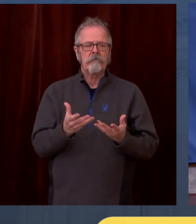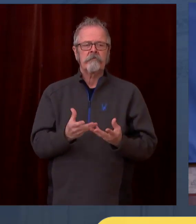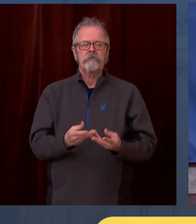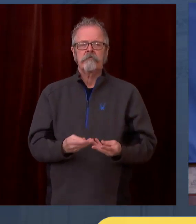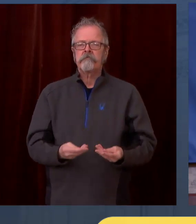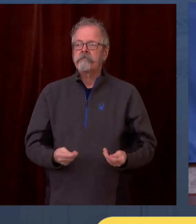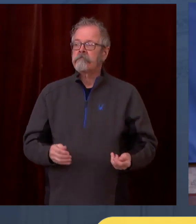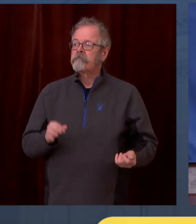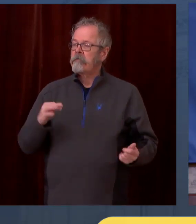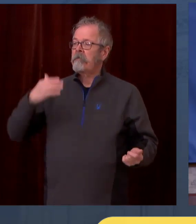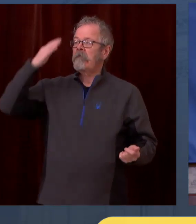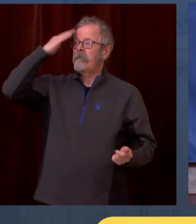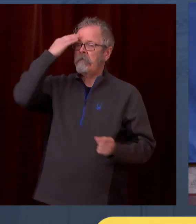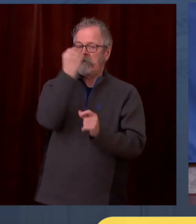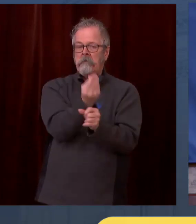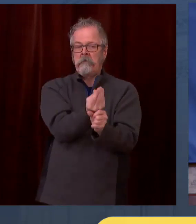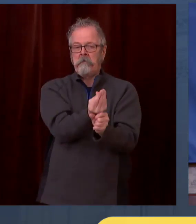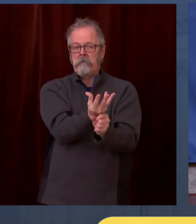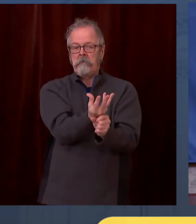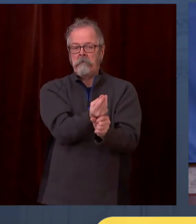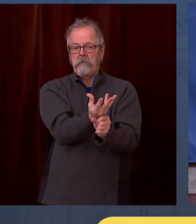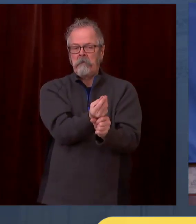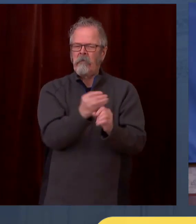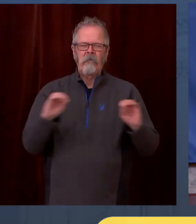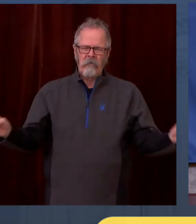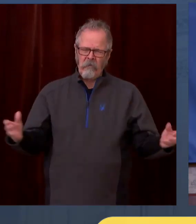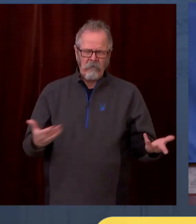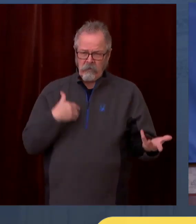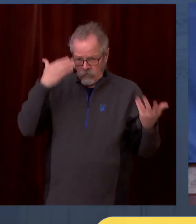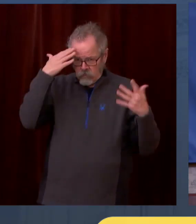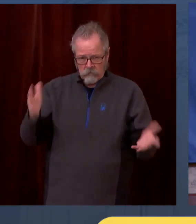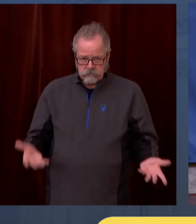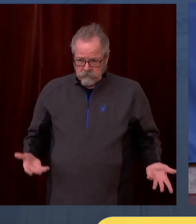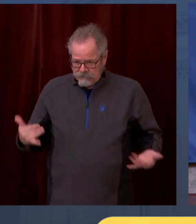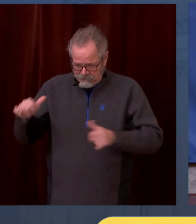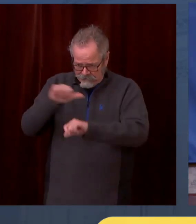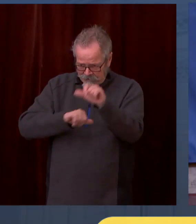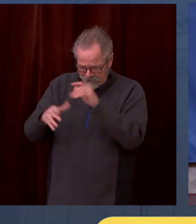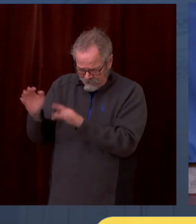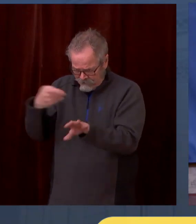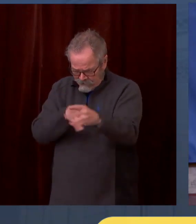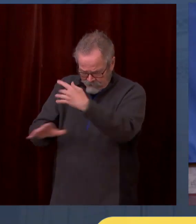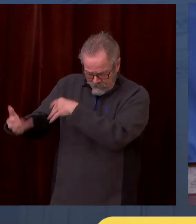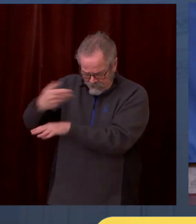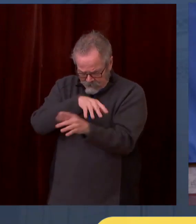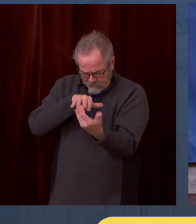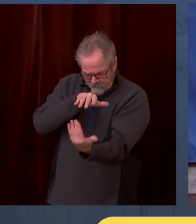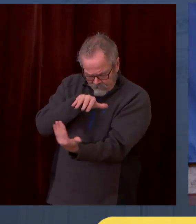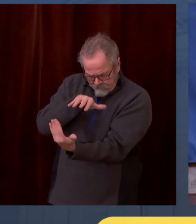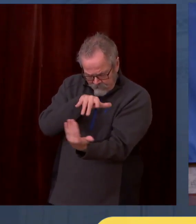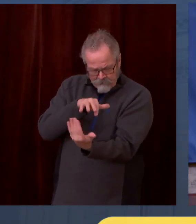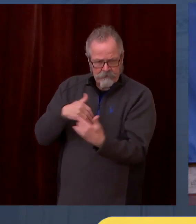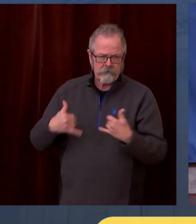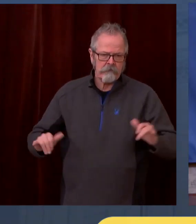experiencing is that some people, you know, they want to see the performance of the vaccine.